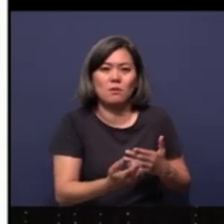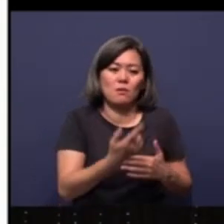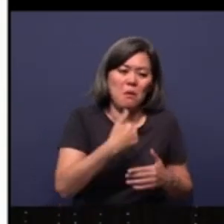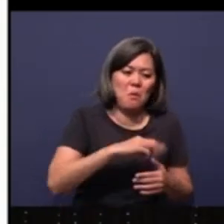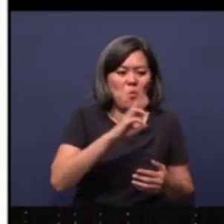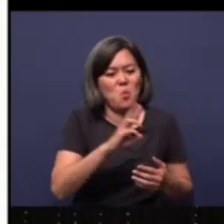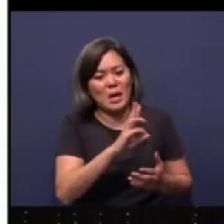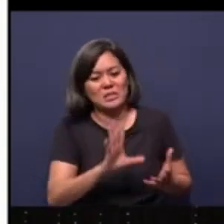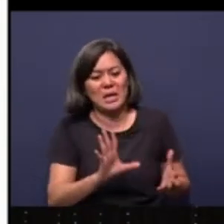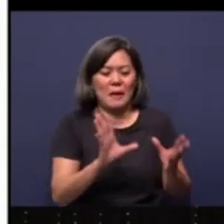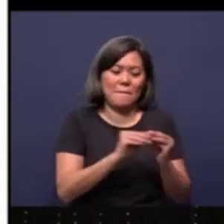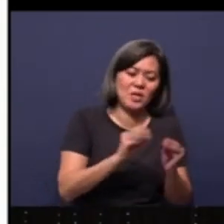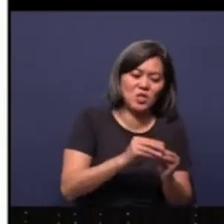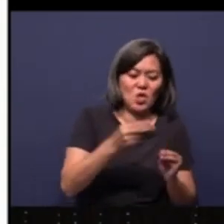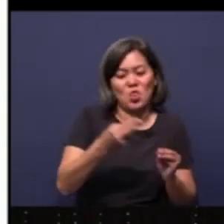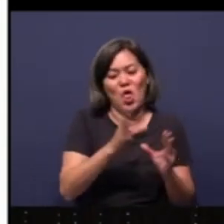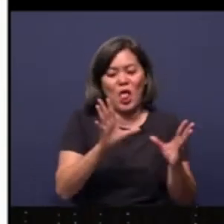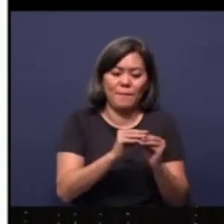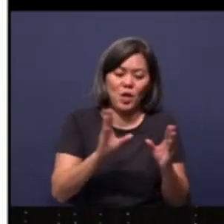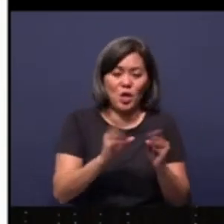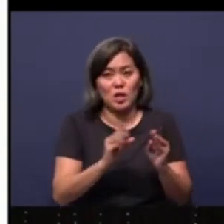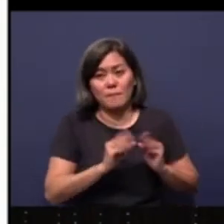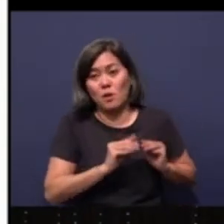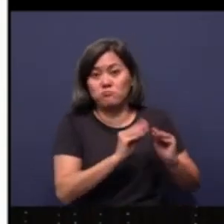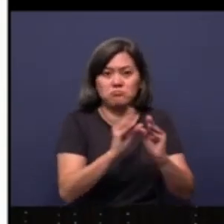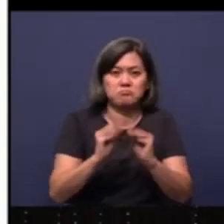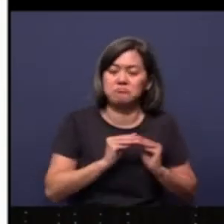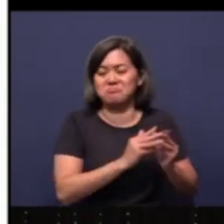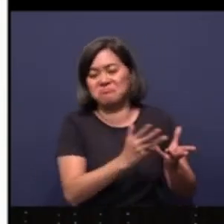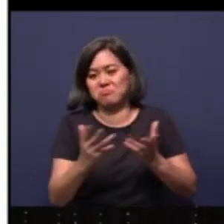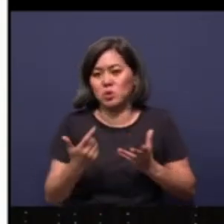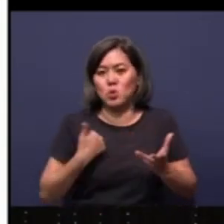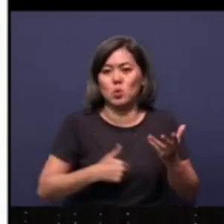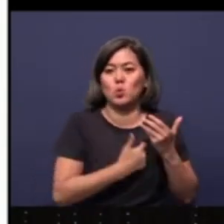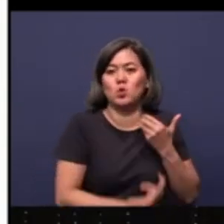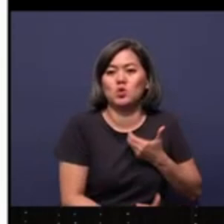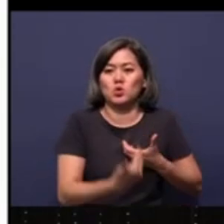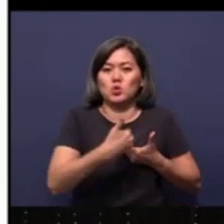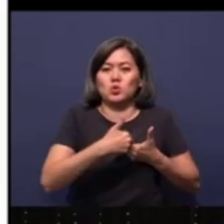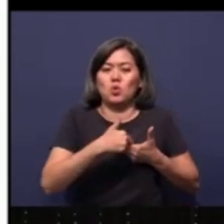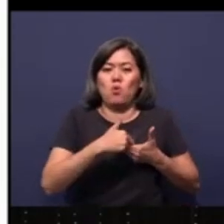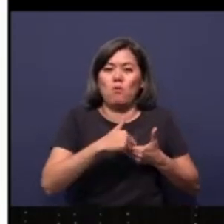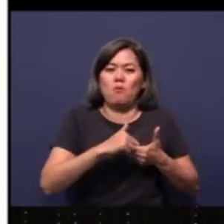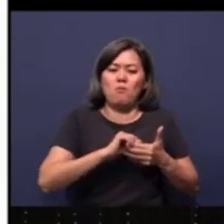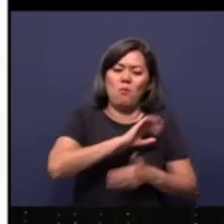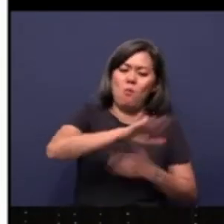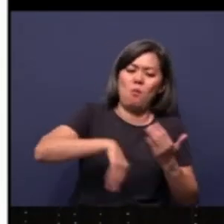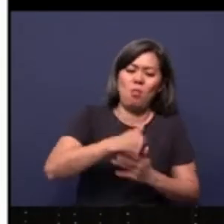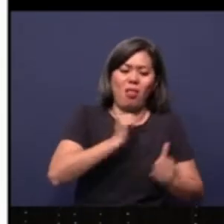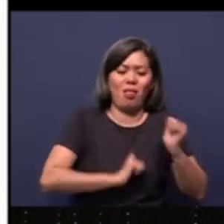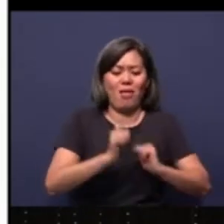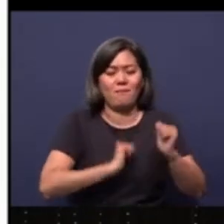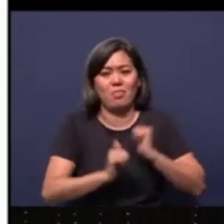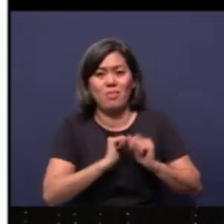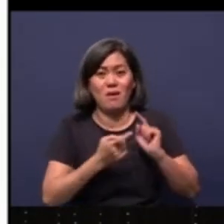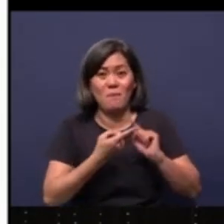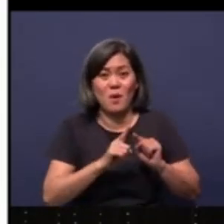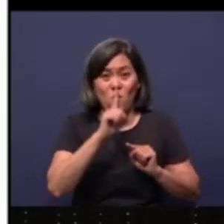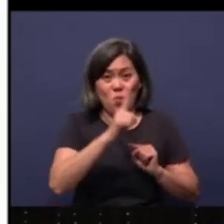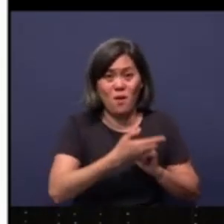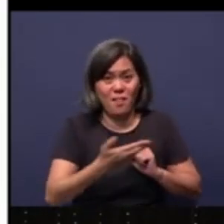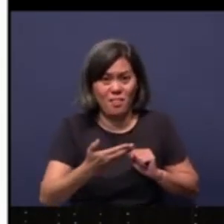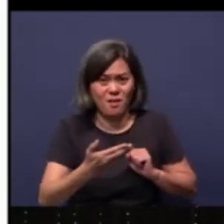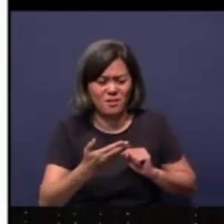meetings, Thursday meetings, and we join all the activities here. But you know one thing that's very,